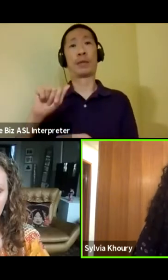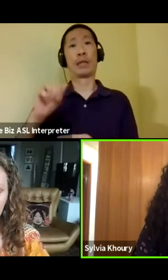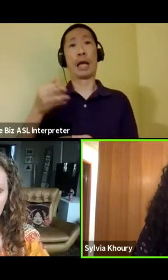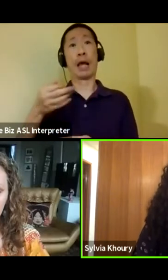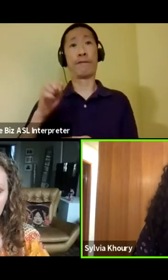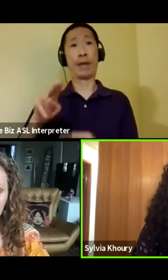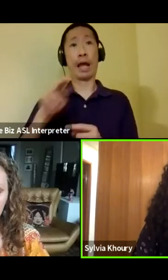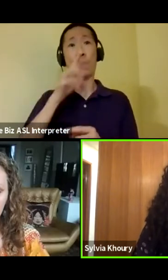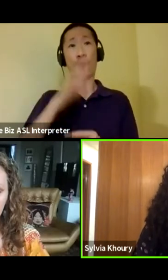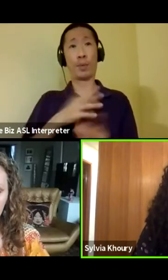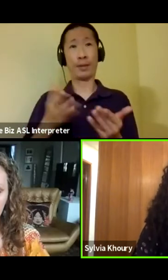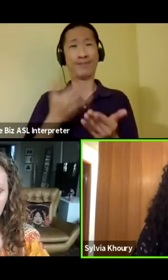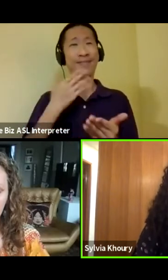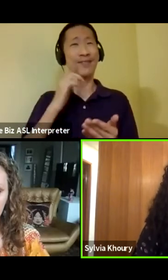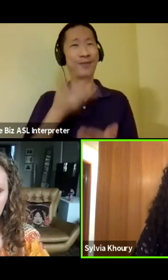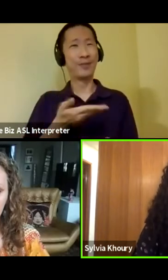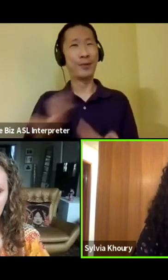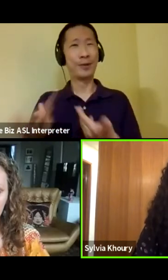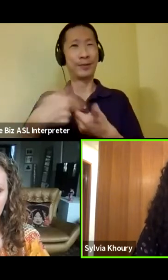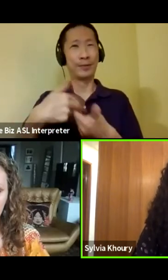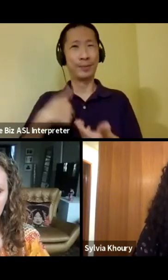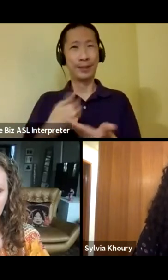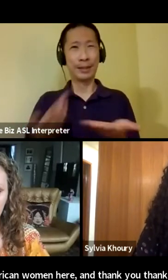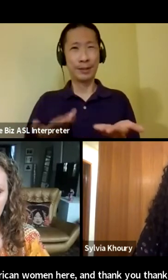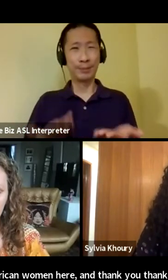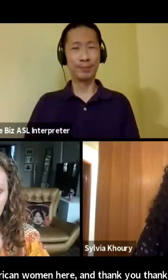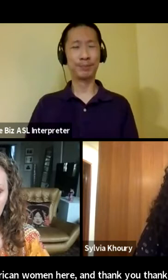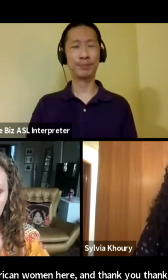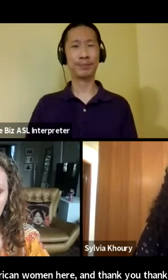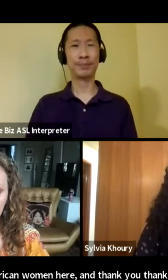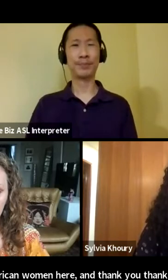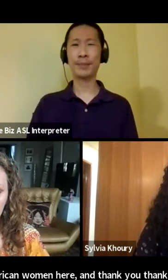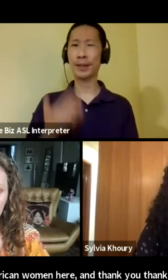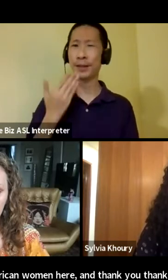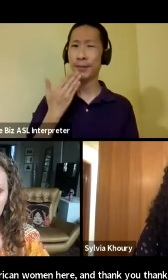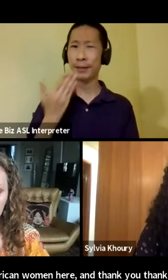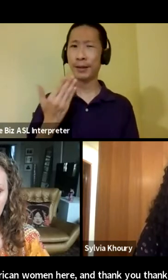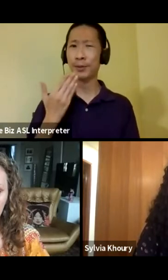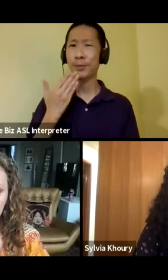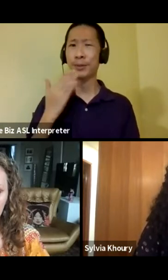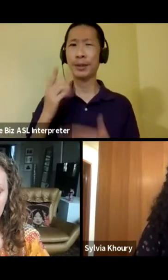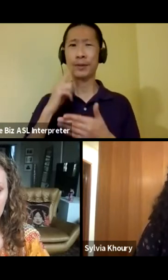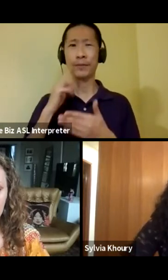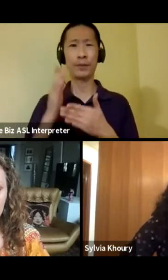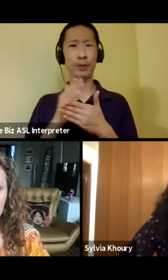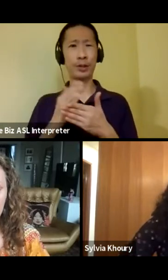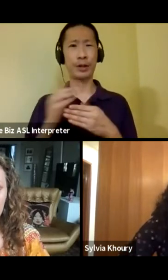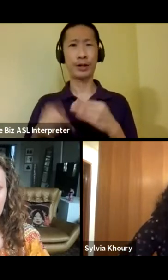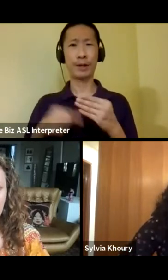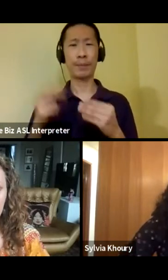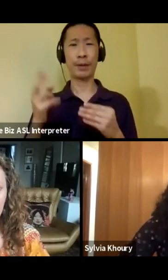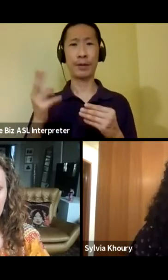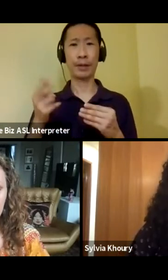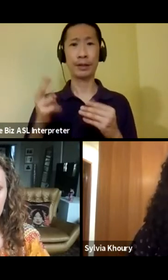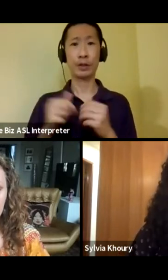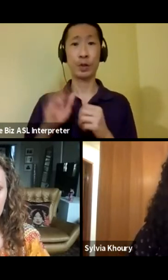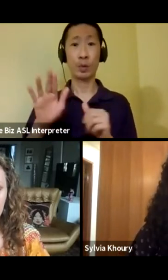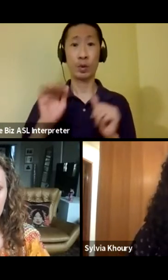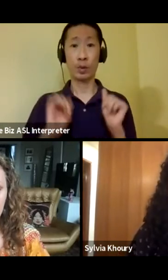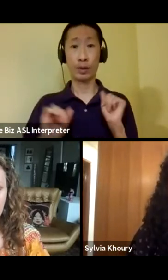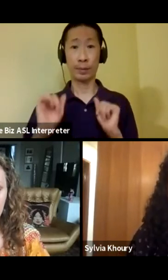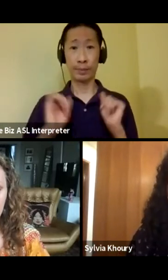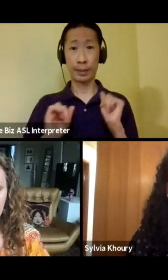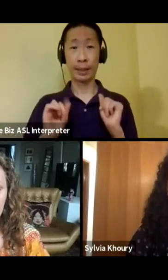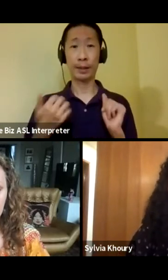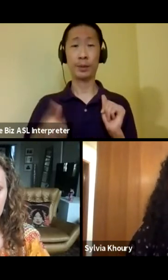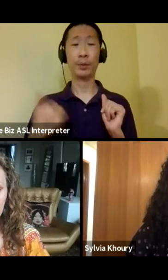you for having me and for including me. Thank you so much. And thank you for sharing a bit about that, about the history with your play. It